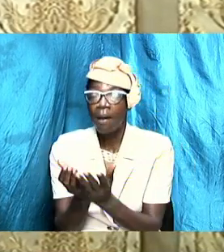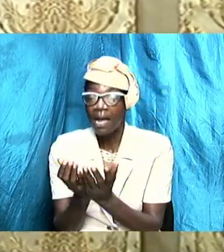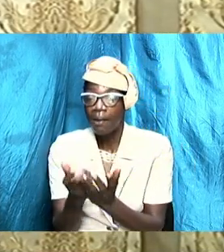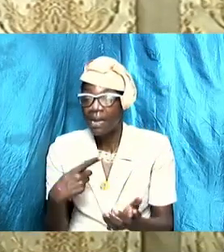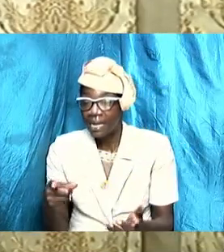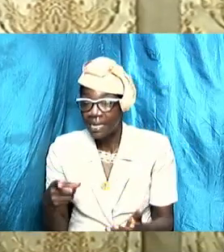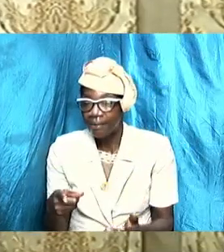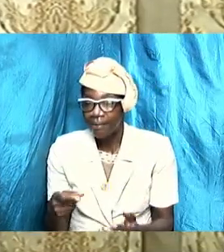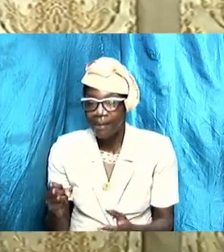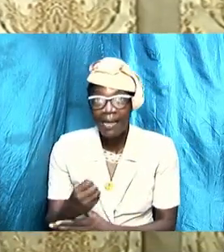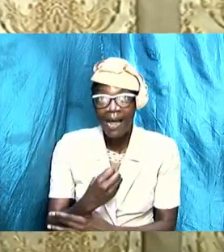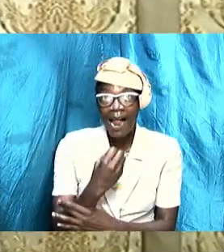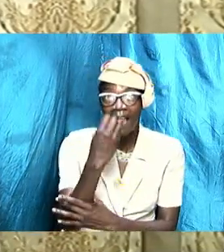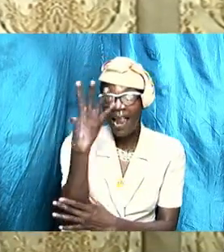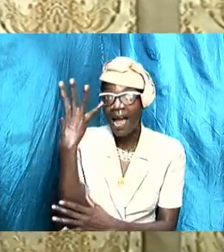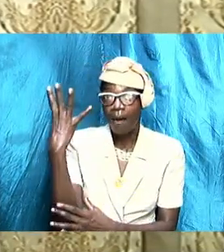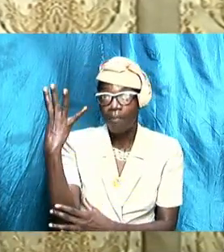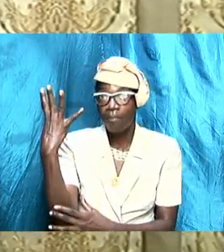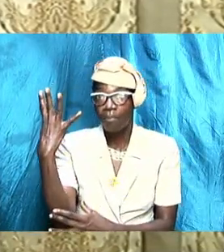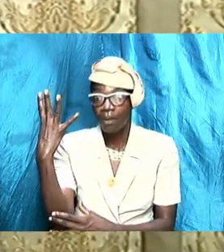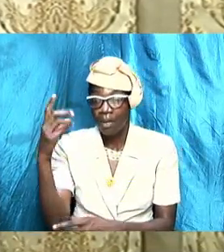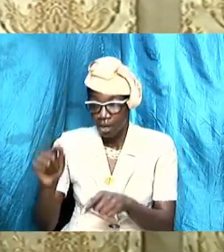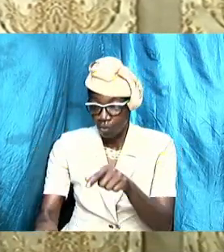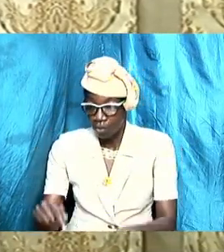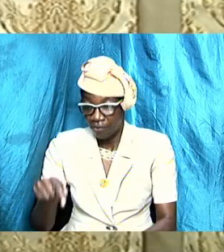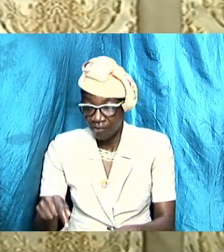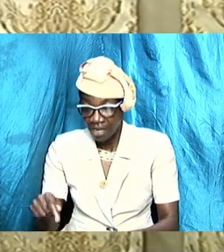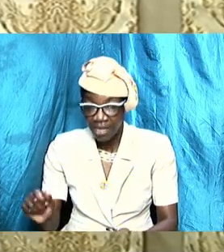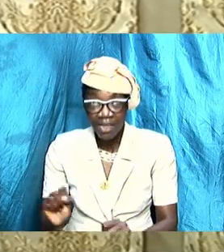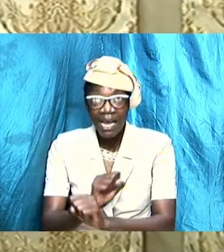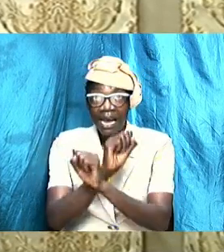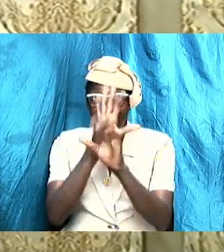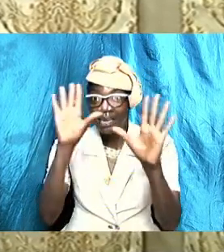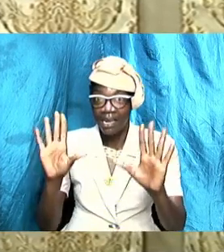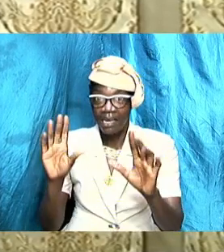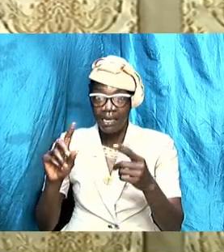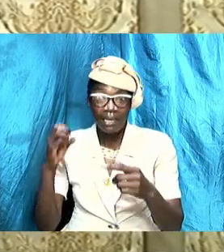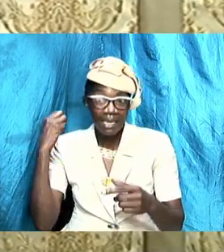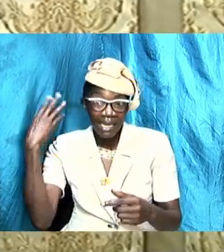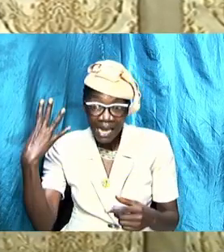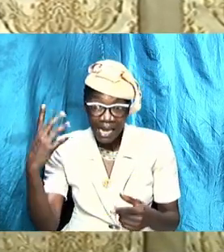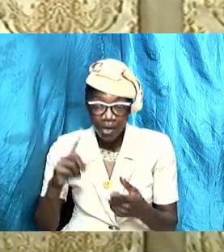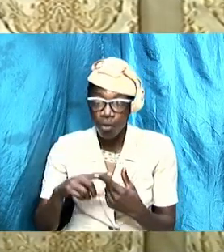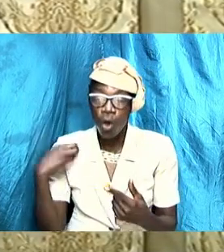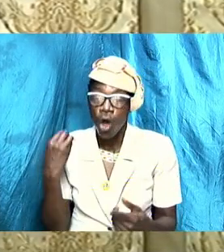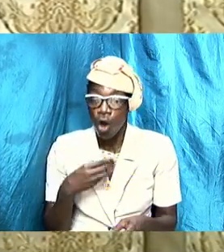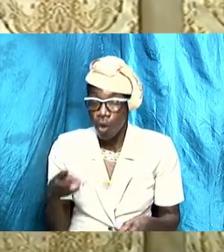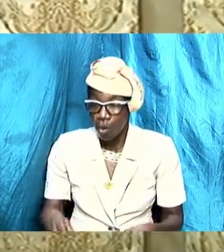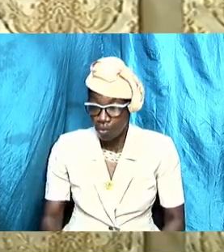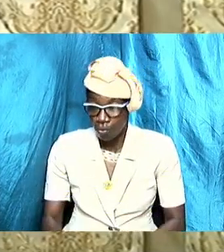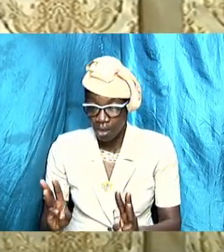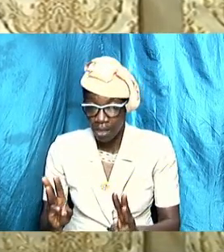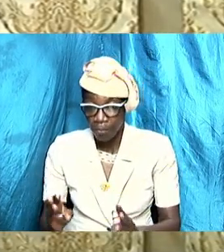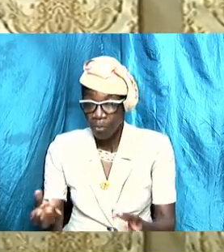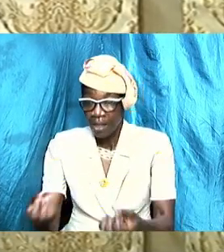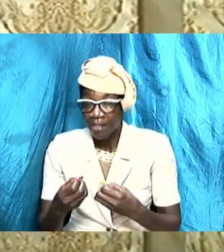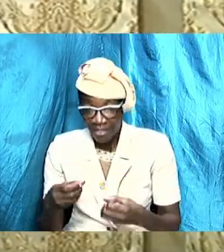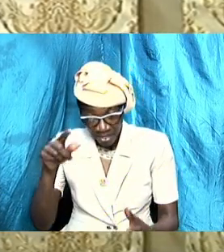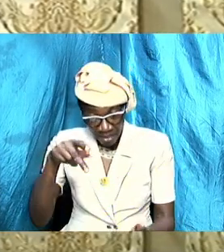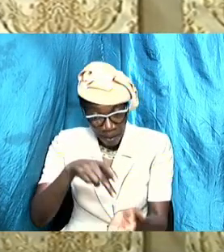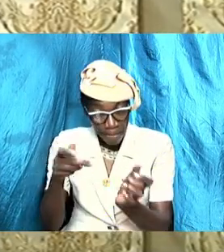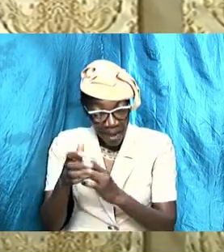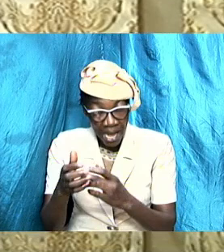lamp unto our feet, and it is a light unto our path. And this book gives us instructions